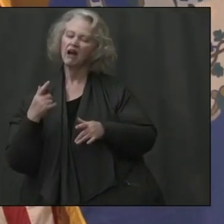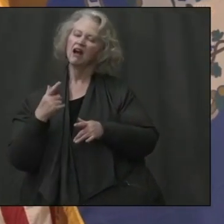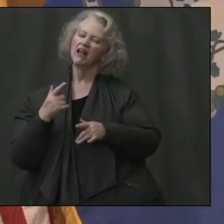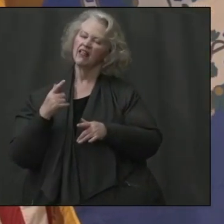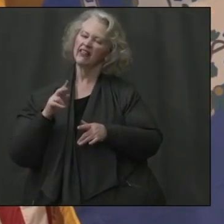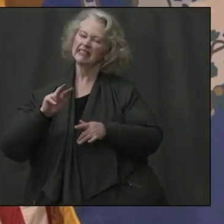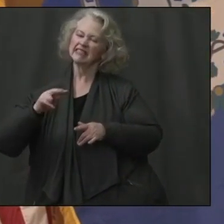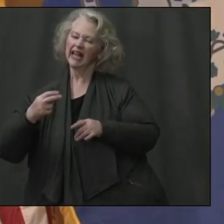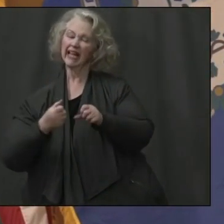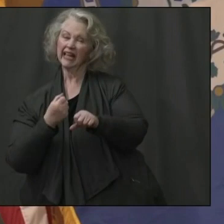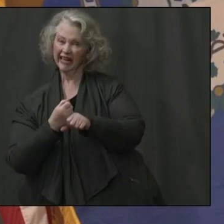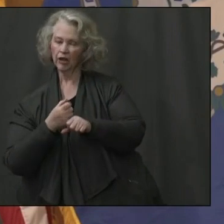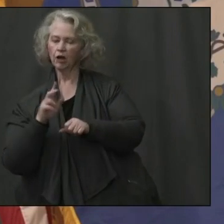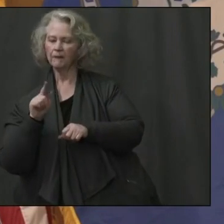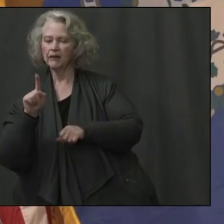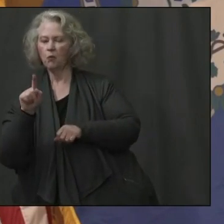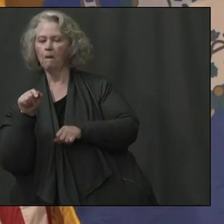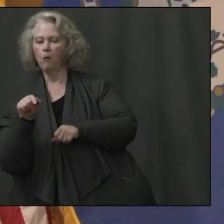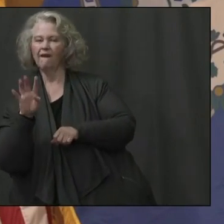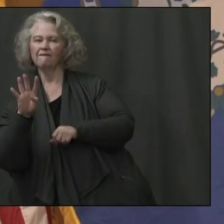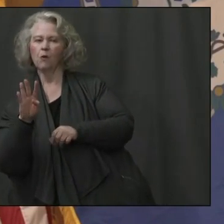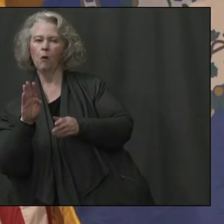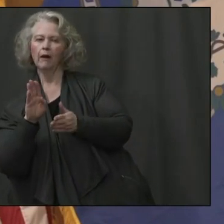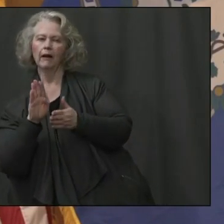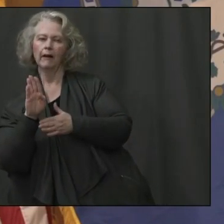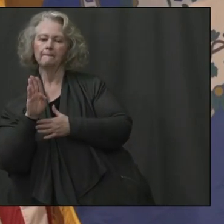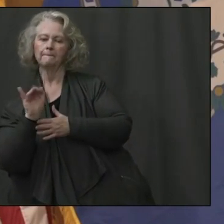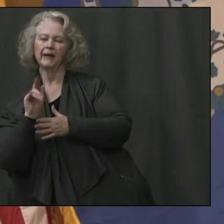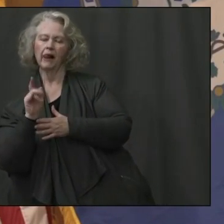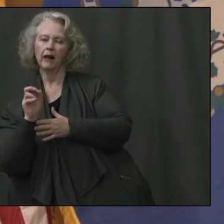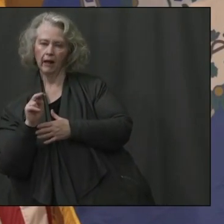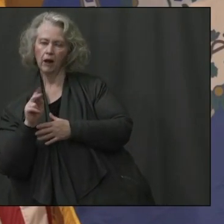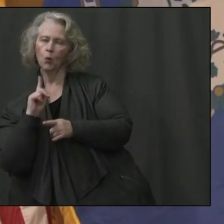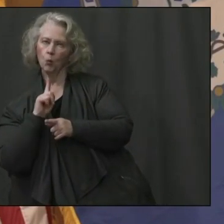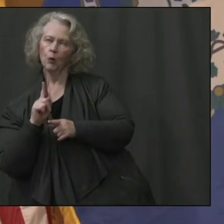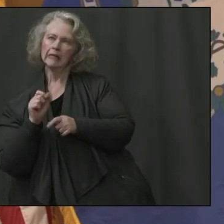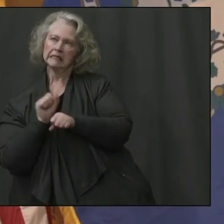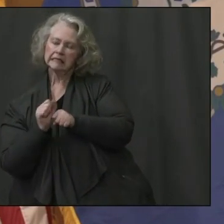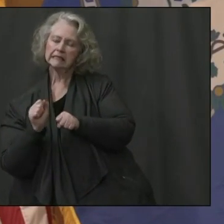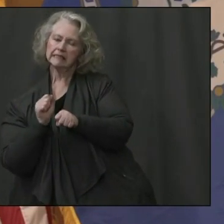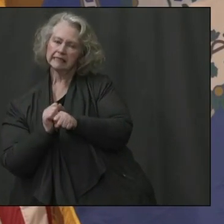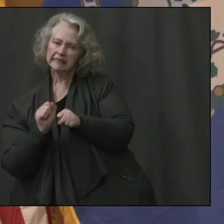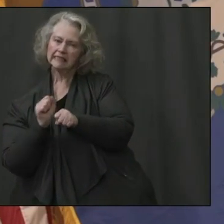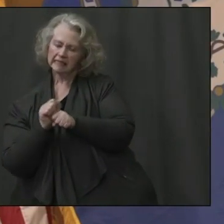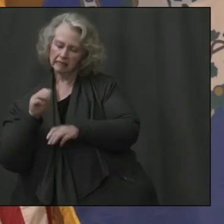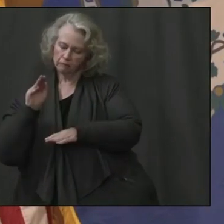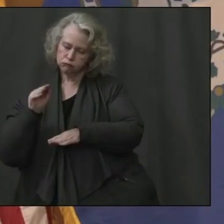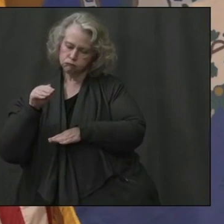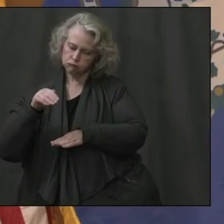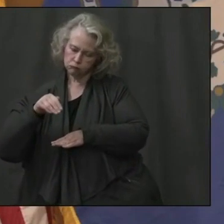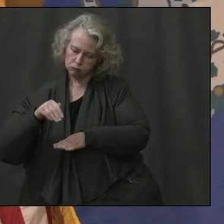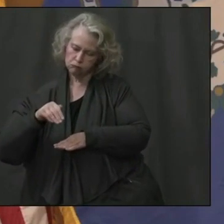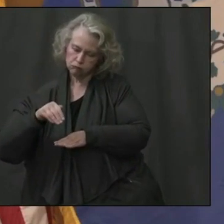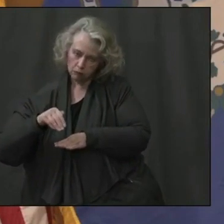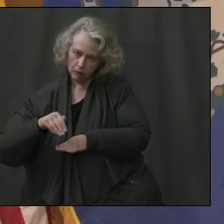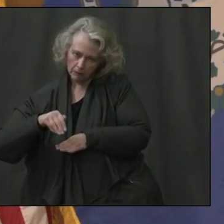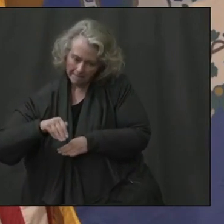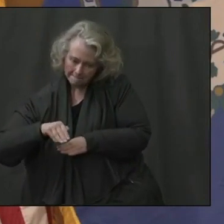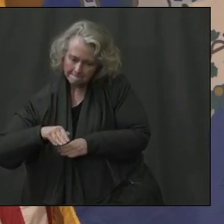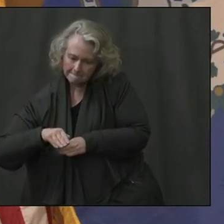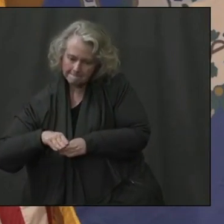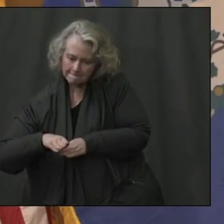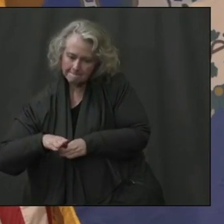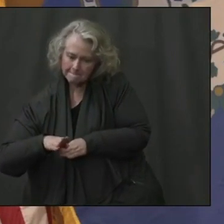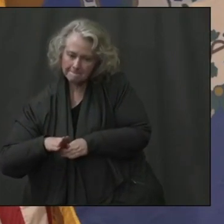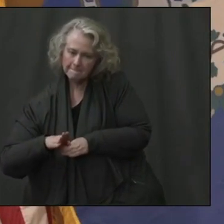fiscal year 21. And then the extent to which we have to continue a COVID response or their additional costs beyond, um, the start of the fiscal year, that number